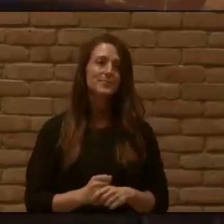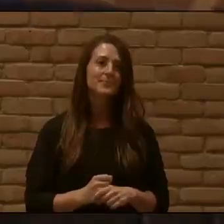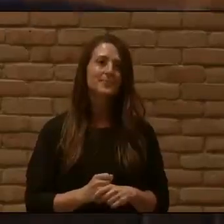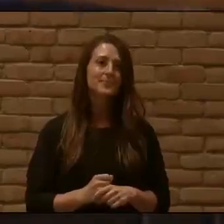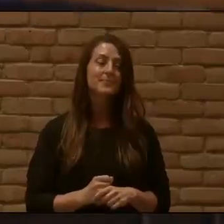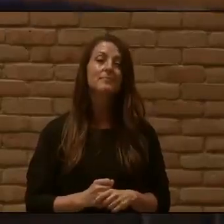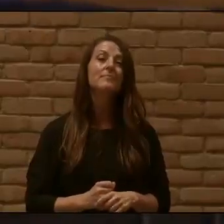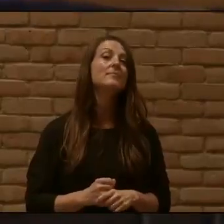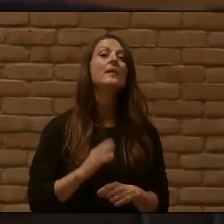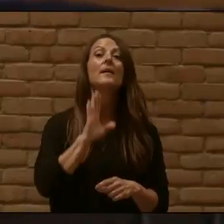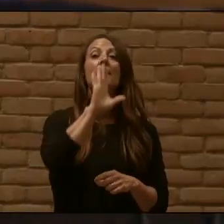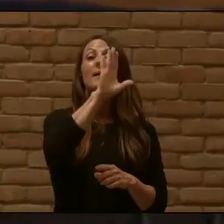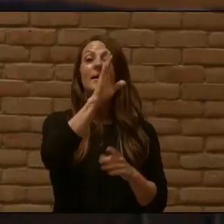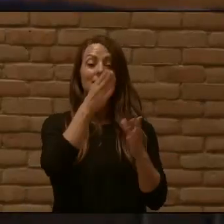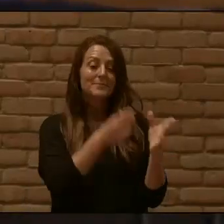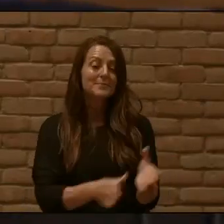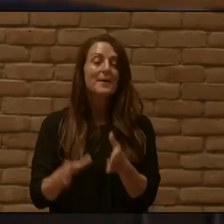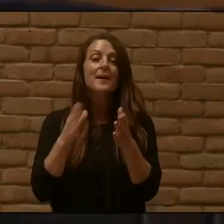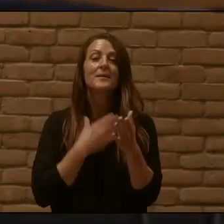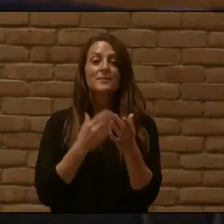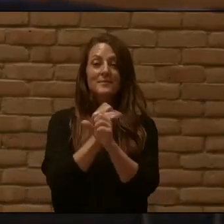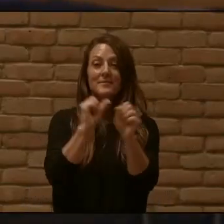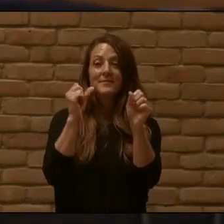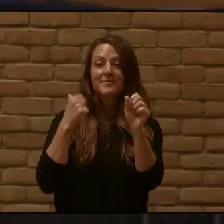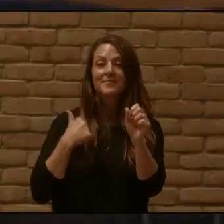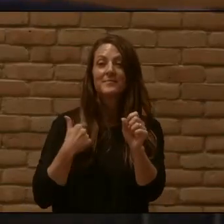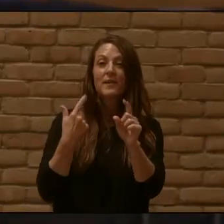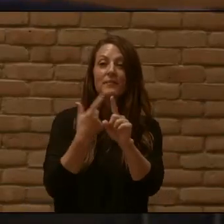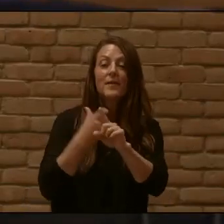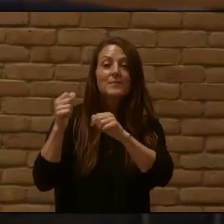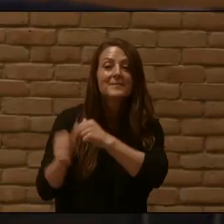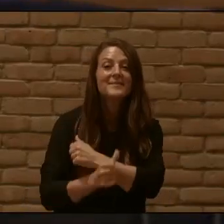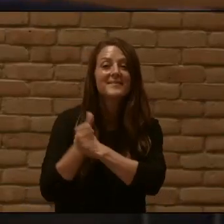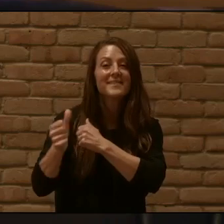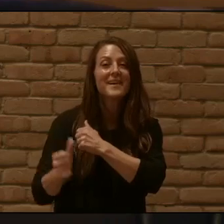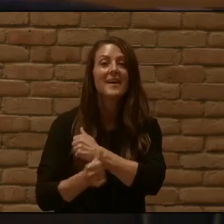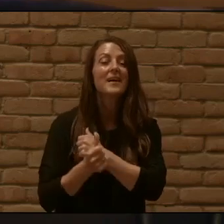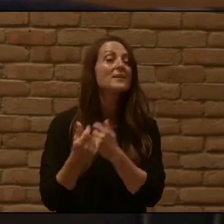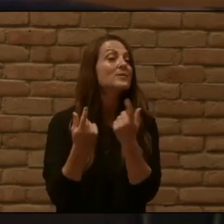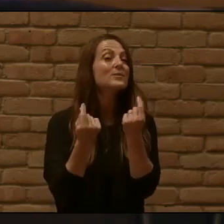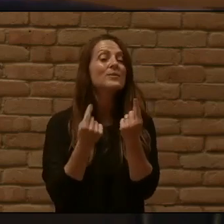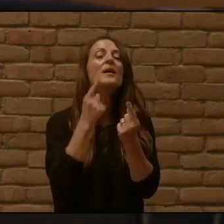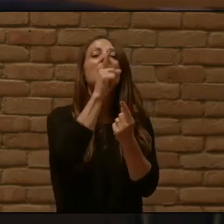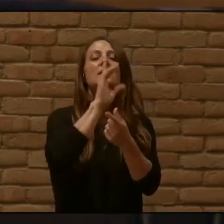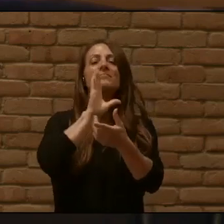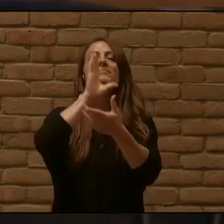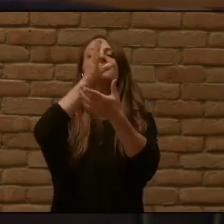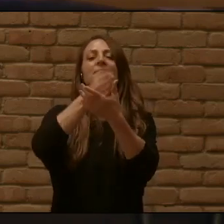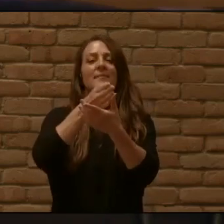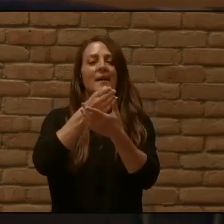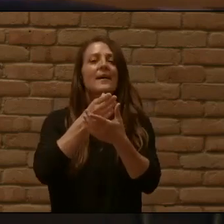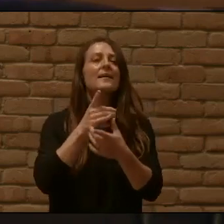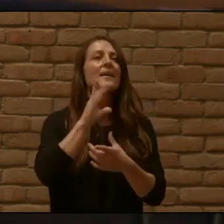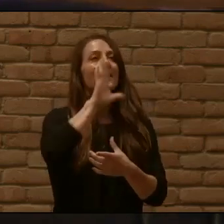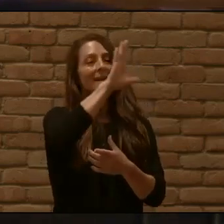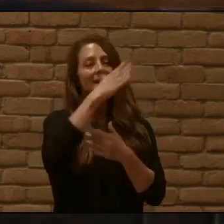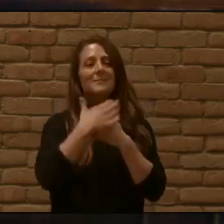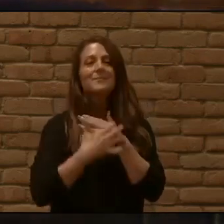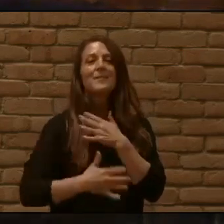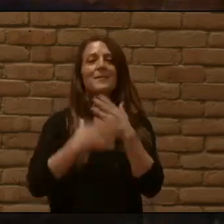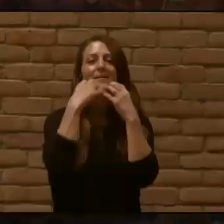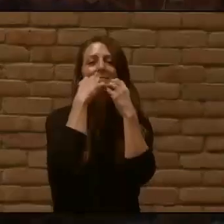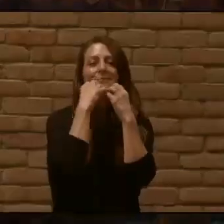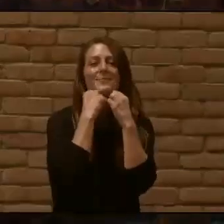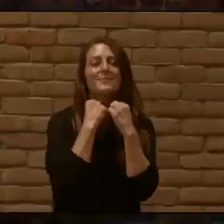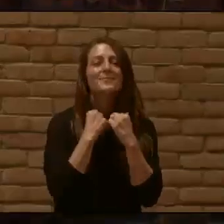rescue me from danger Interpose his precious